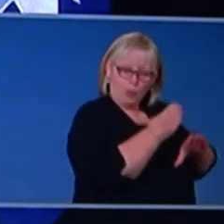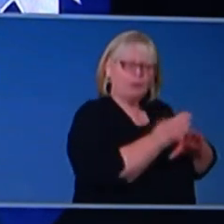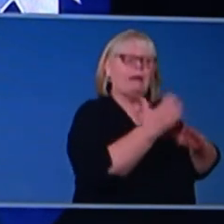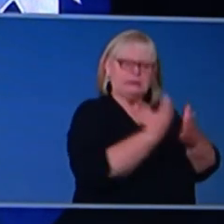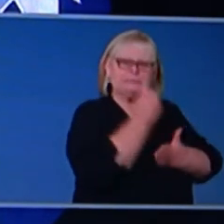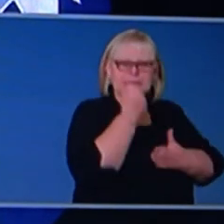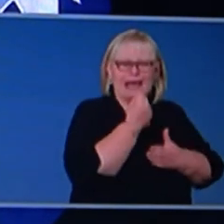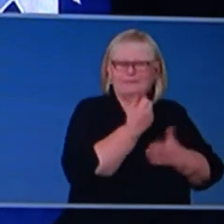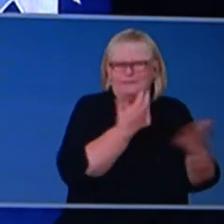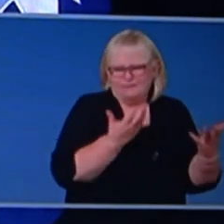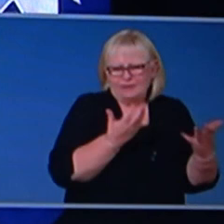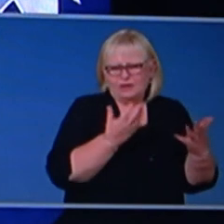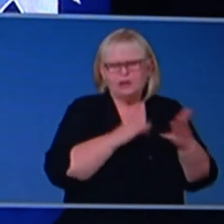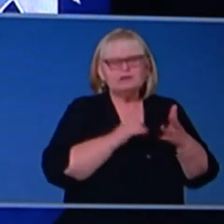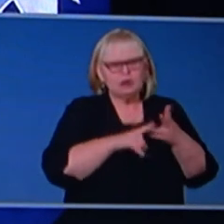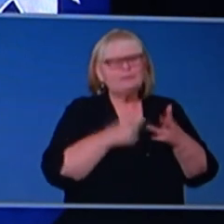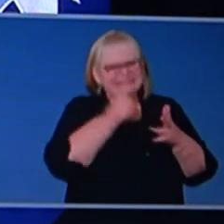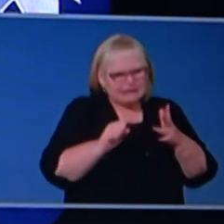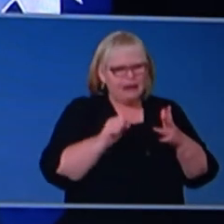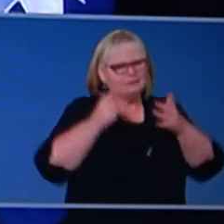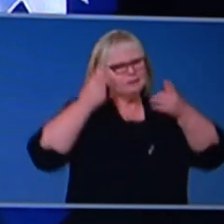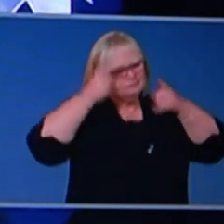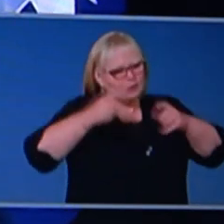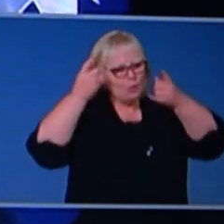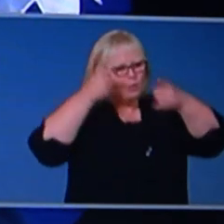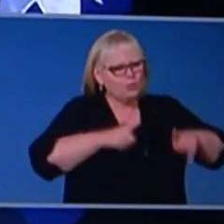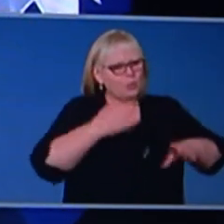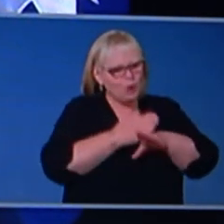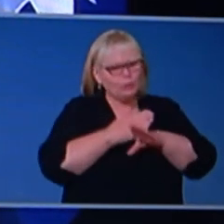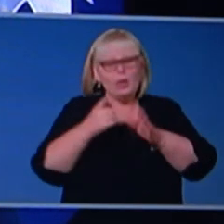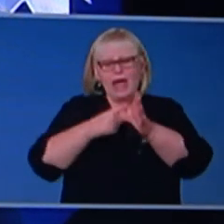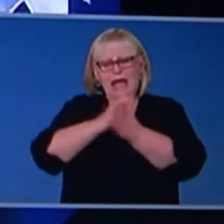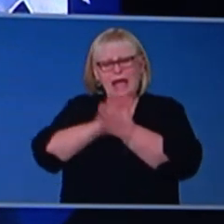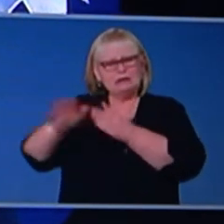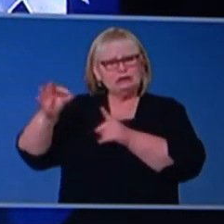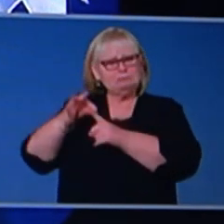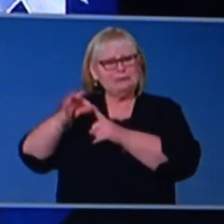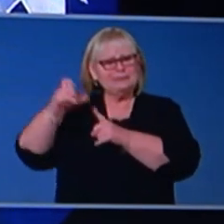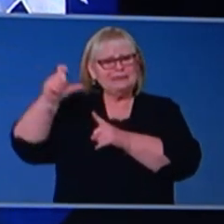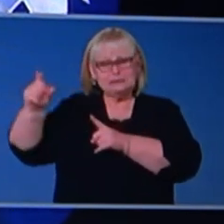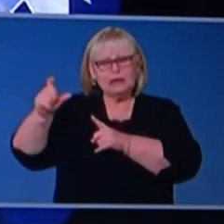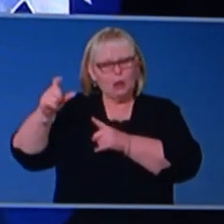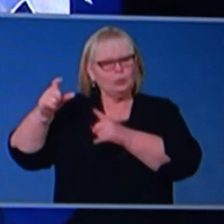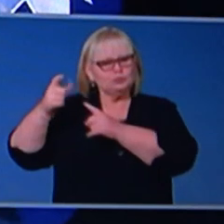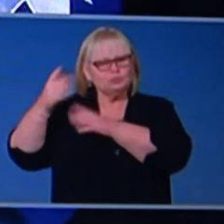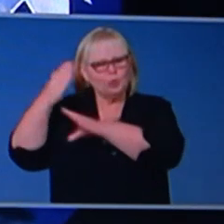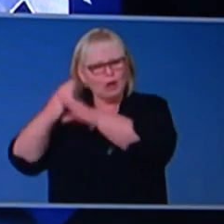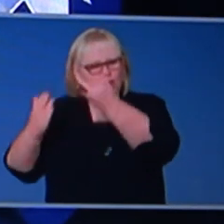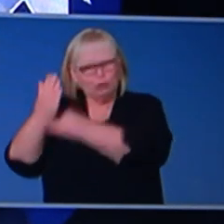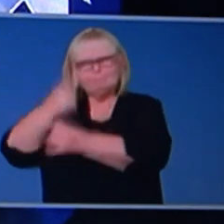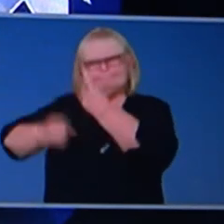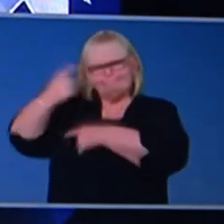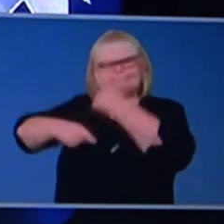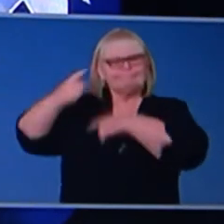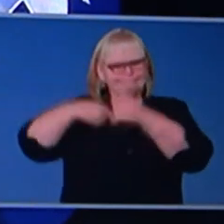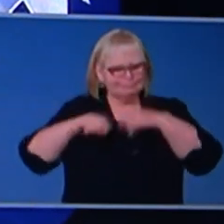in that environment. So those mitigations are very important and the AHPPC, the medical expert panel is informing that process. Uh, we work